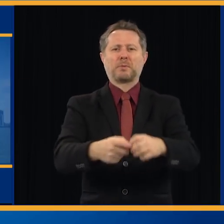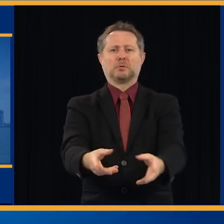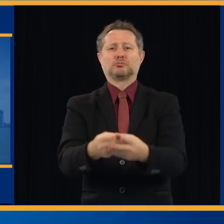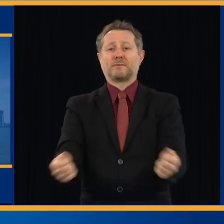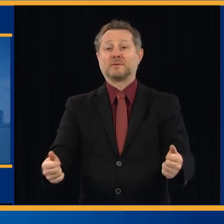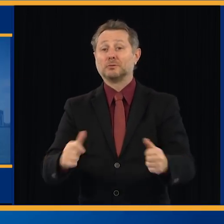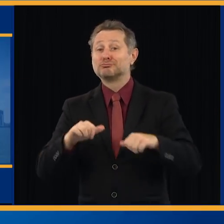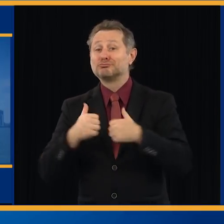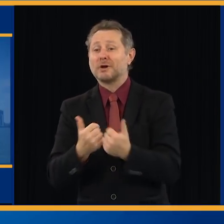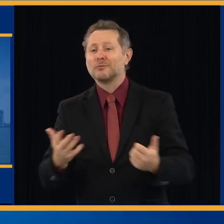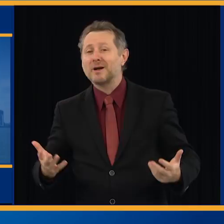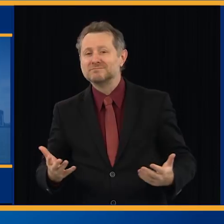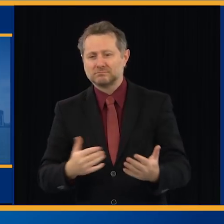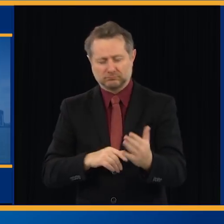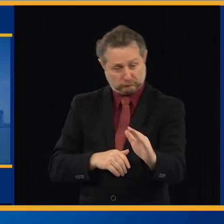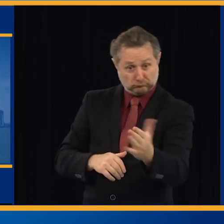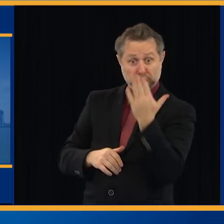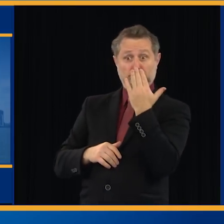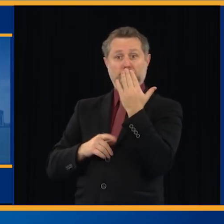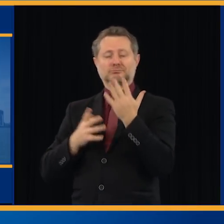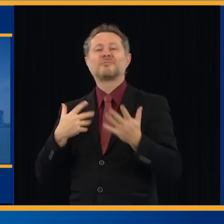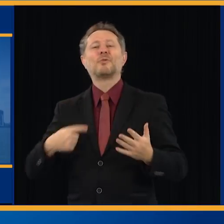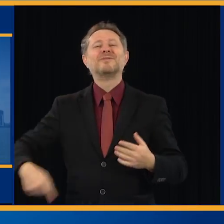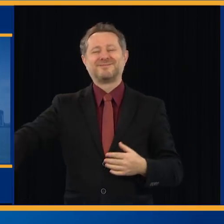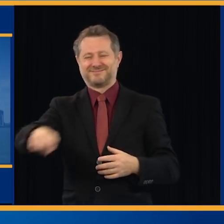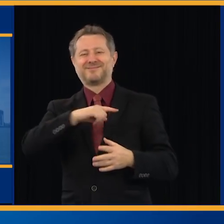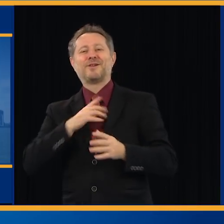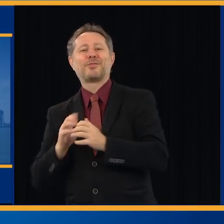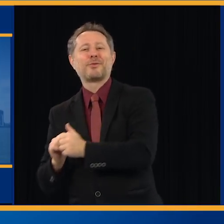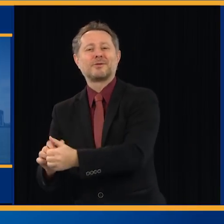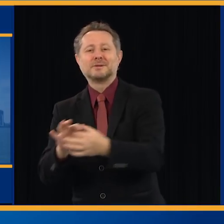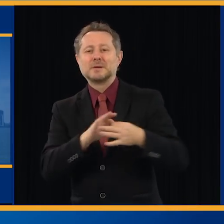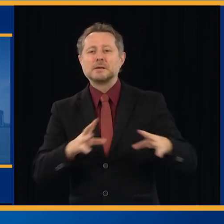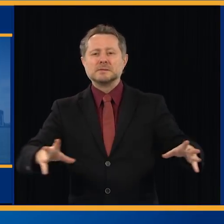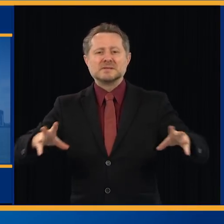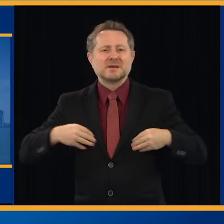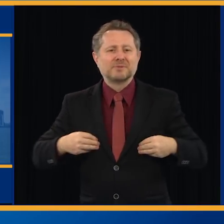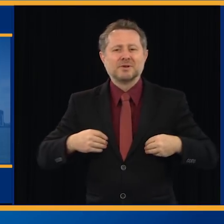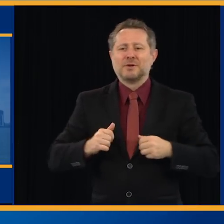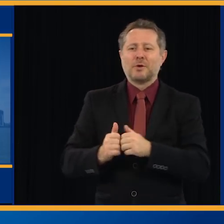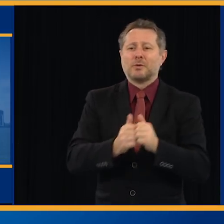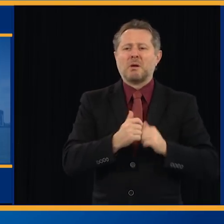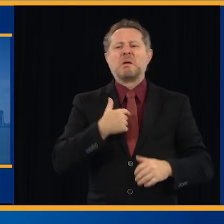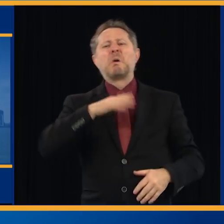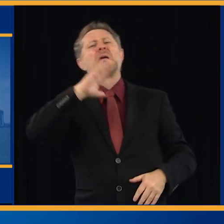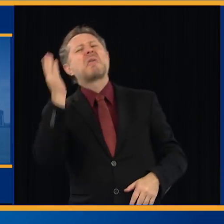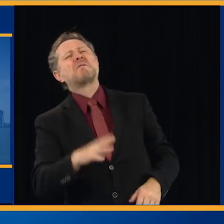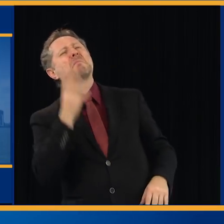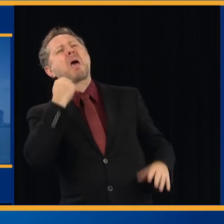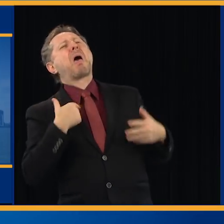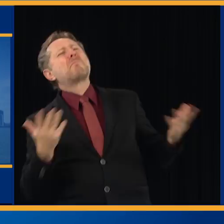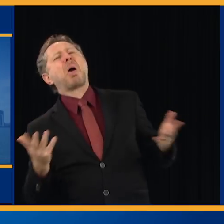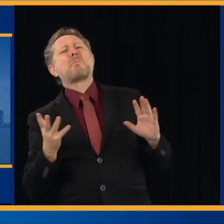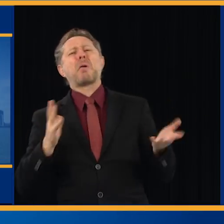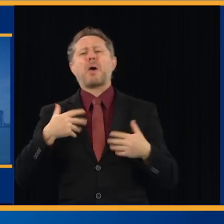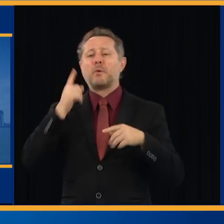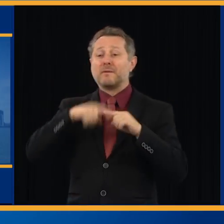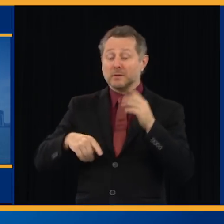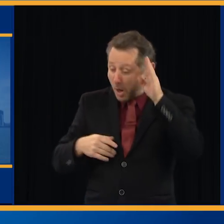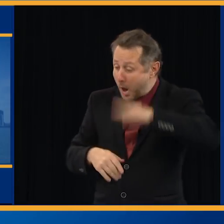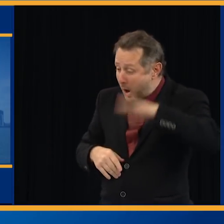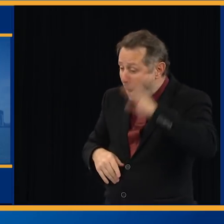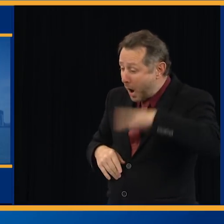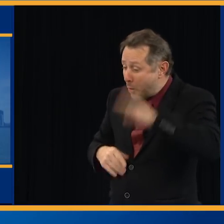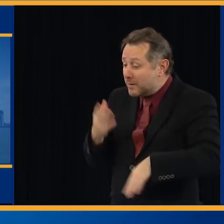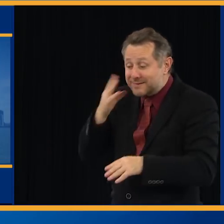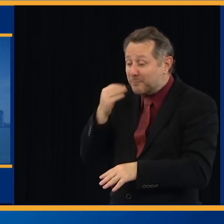and we rise to the occasion. Never did it before, I know. So, we'll do it now. And we'll figure out how